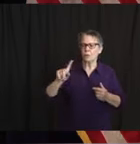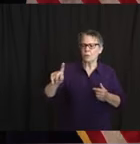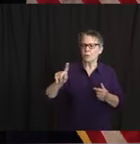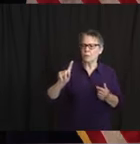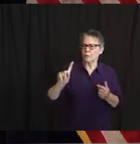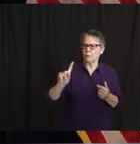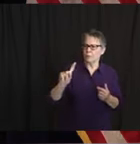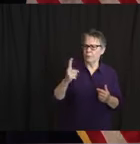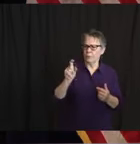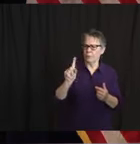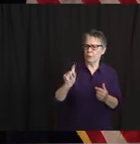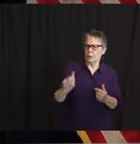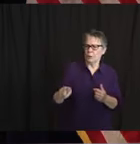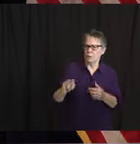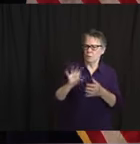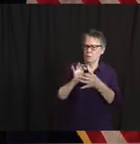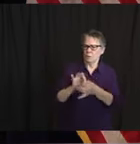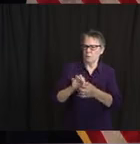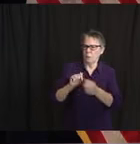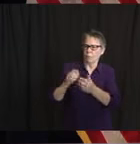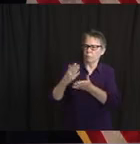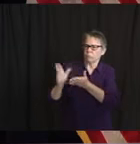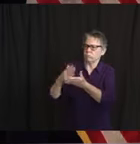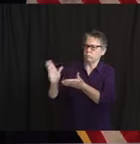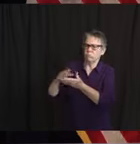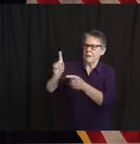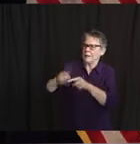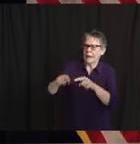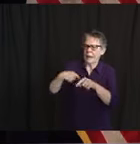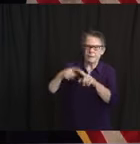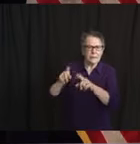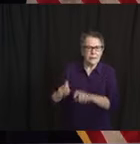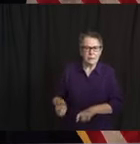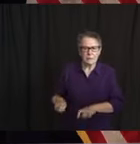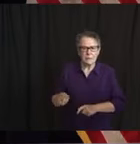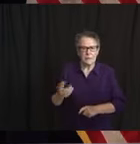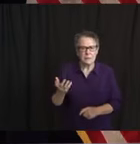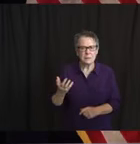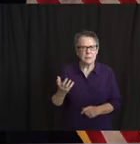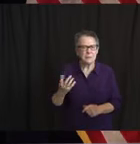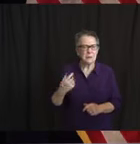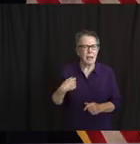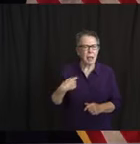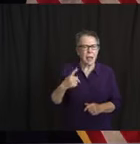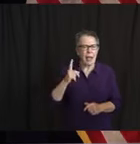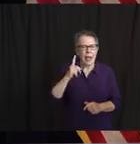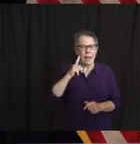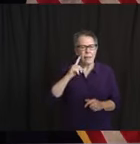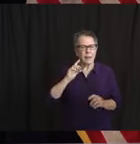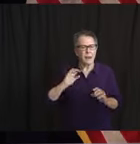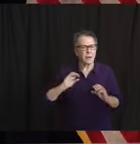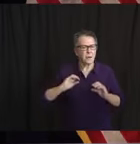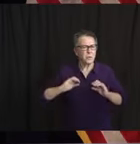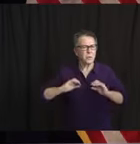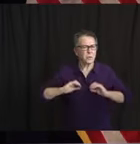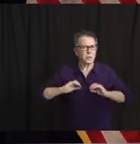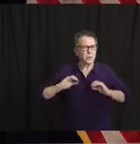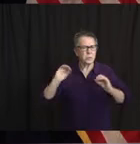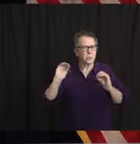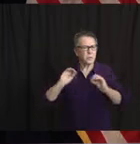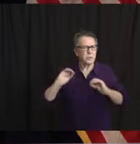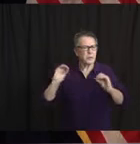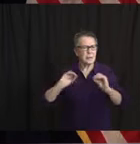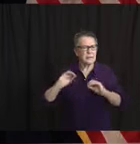So in the past, potentially, I don't have that data. I'm not sure we have that data. But I don't believe that